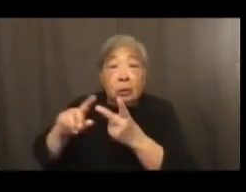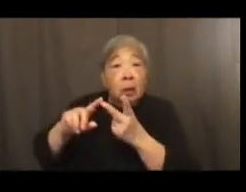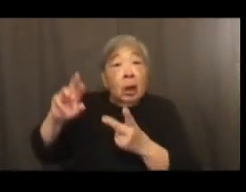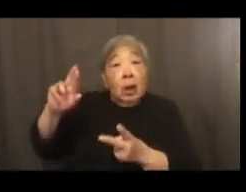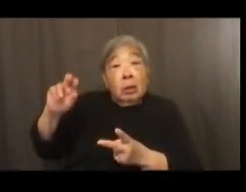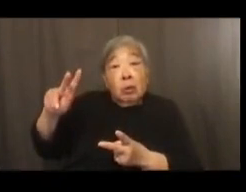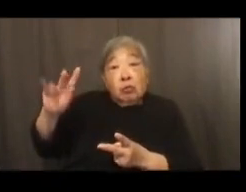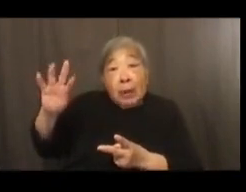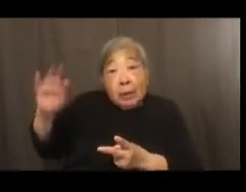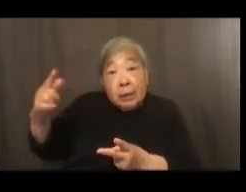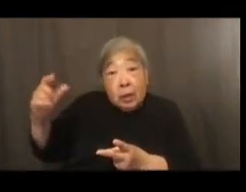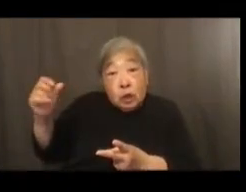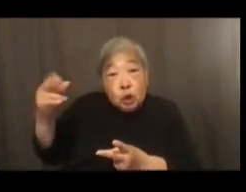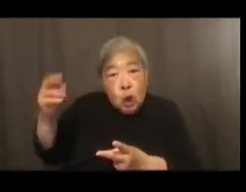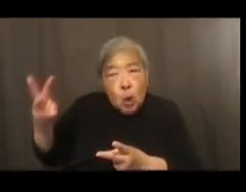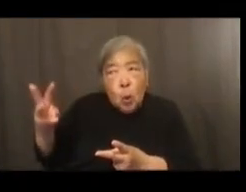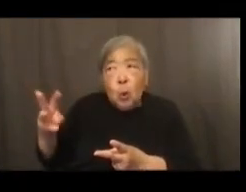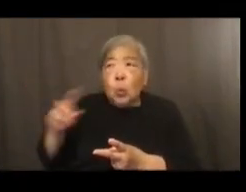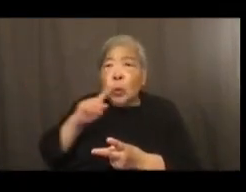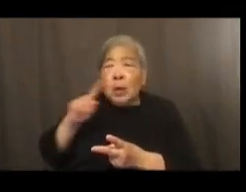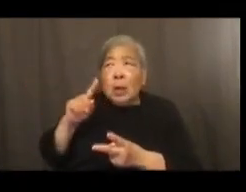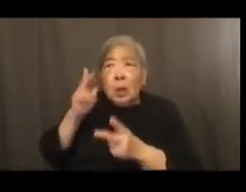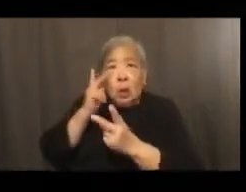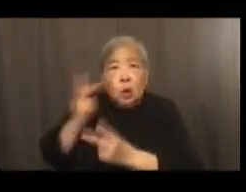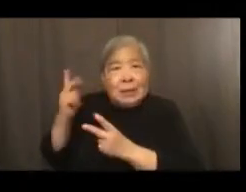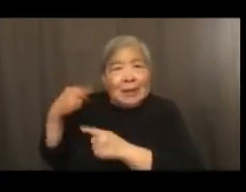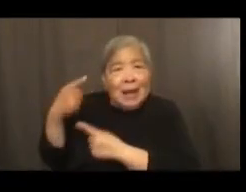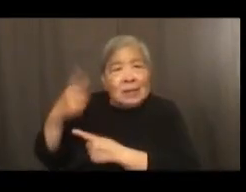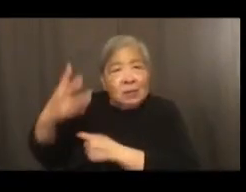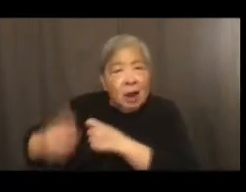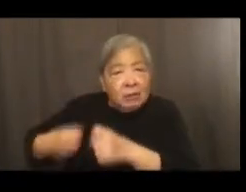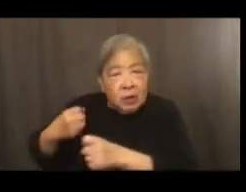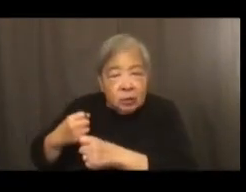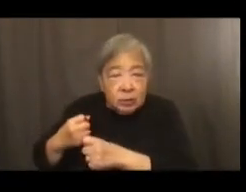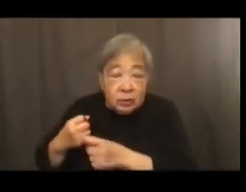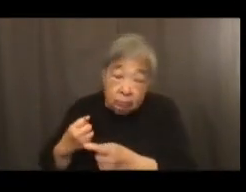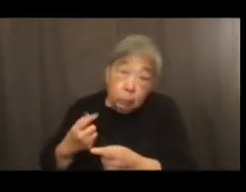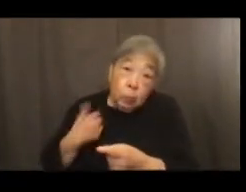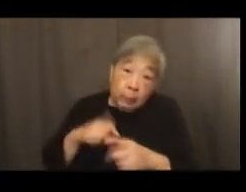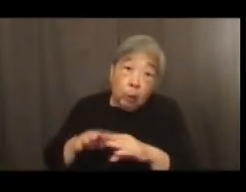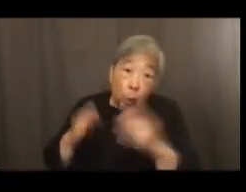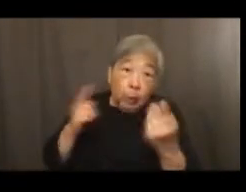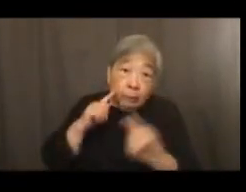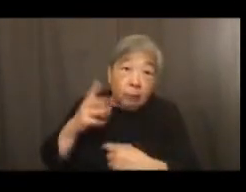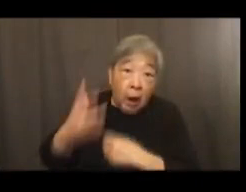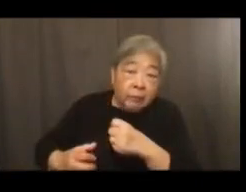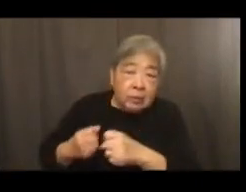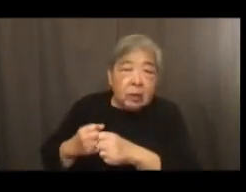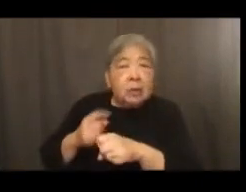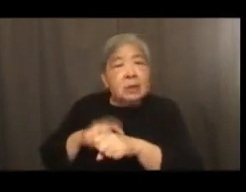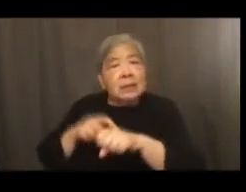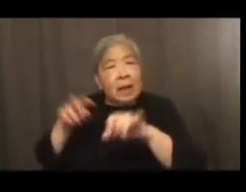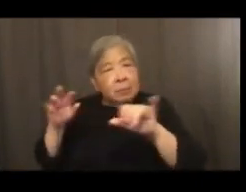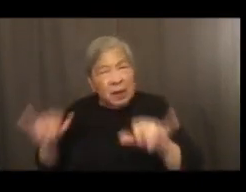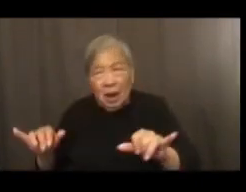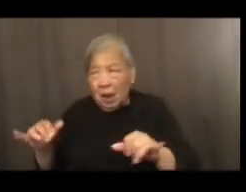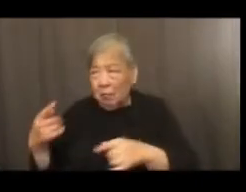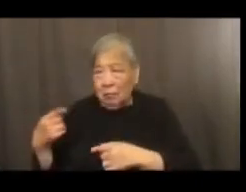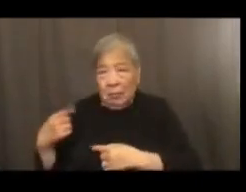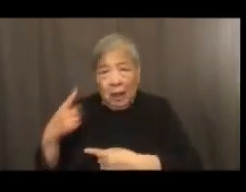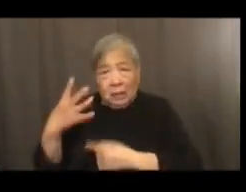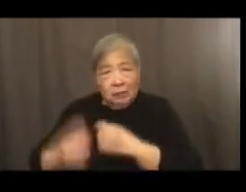thinks about the past five years, say happens to be the five years we've been open, but also it's been a transformative time and